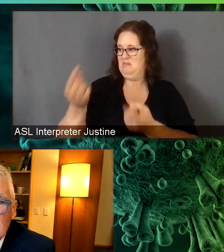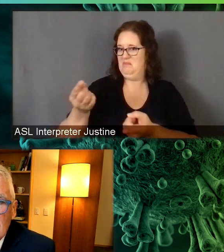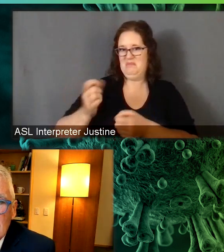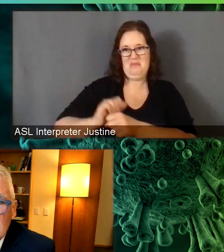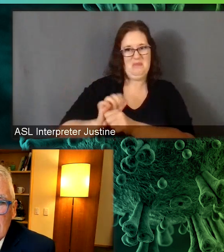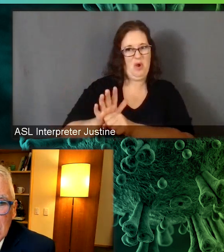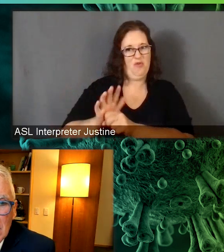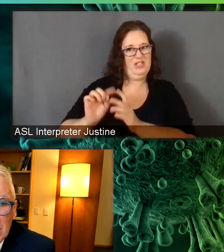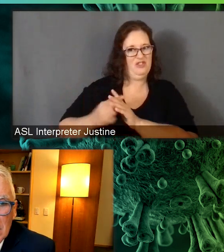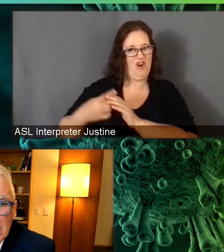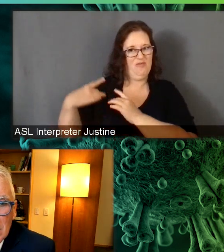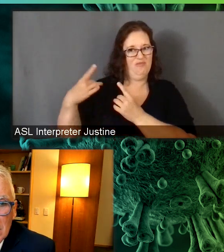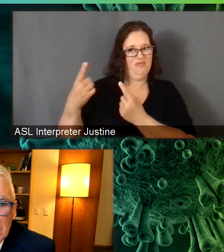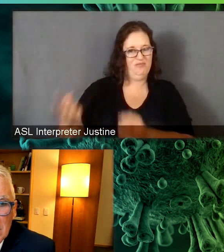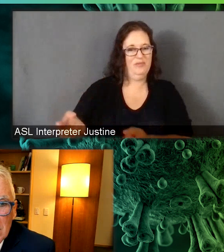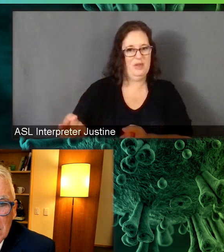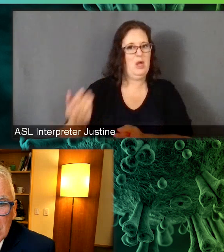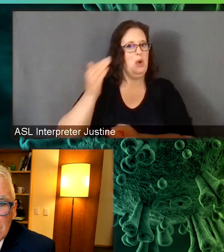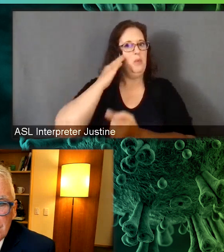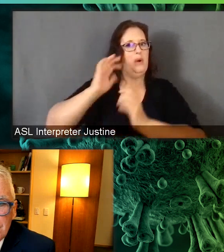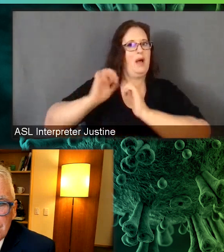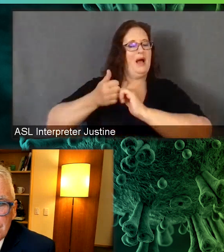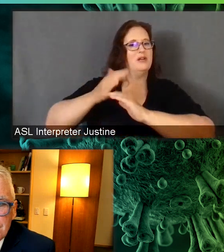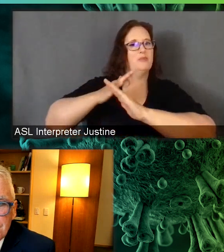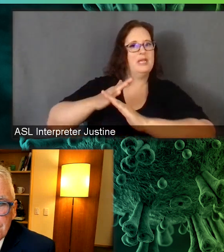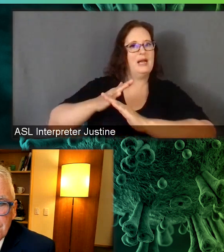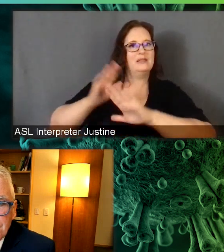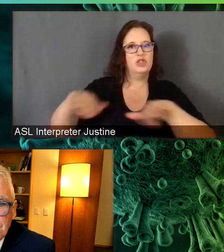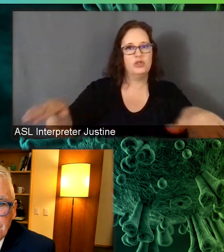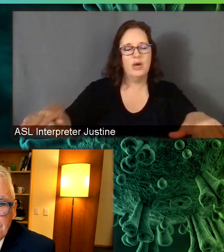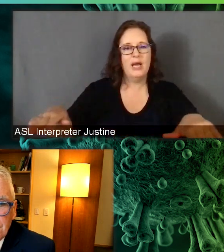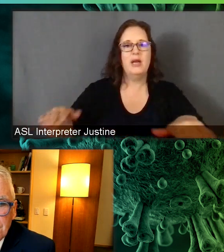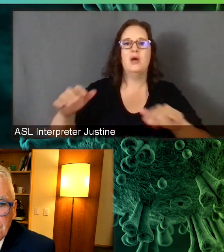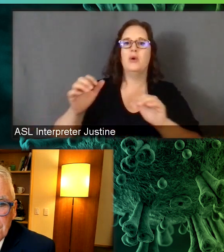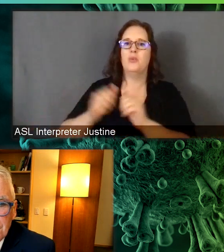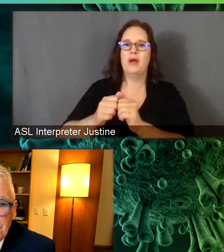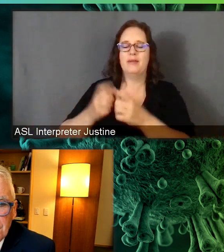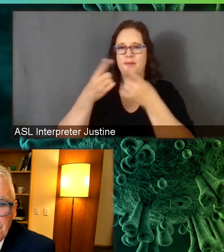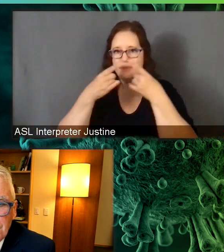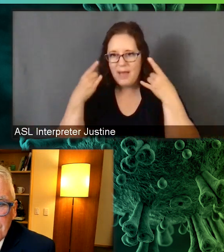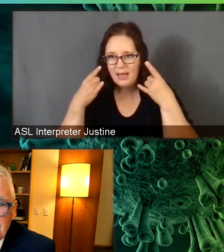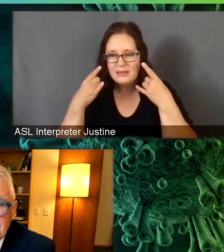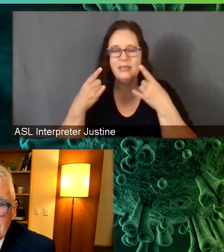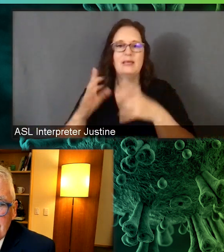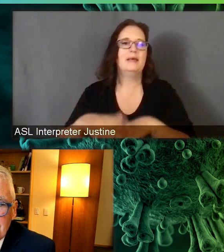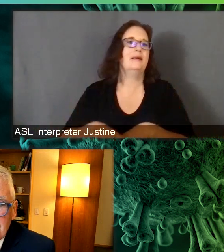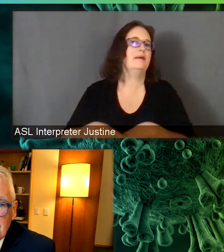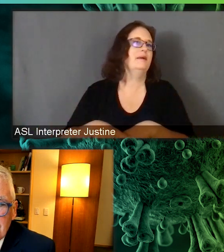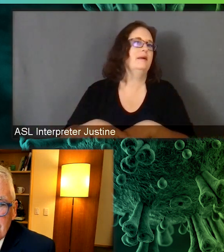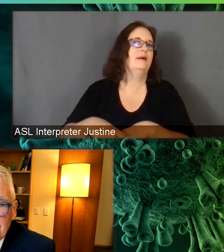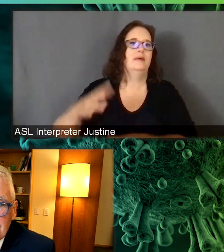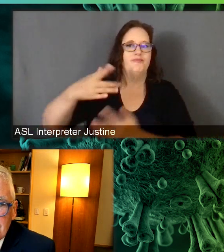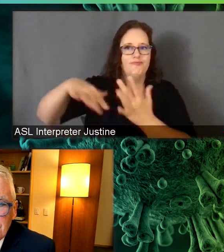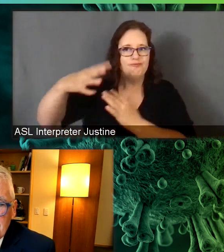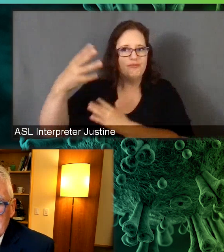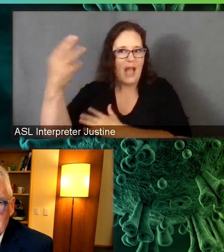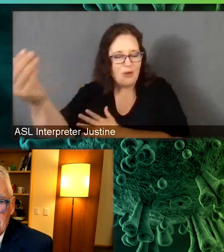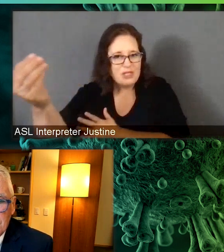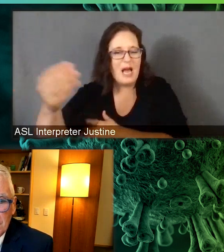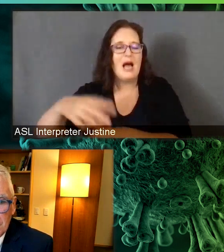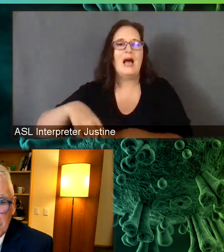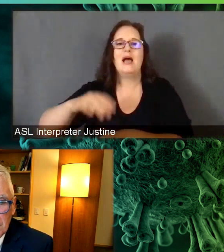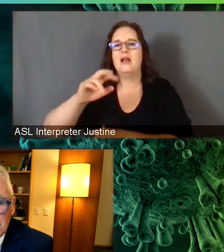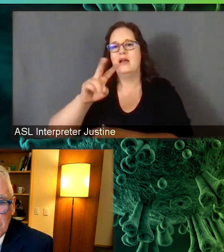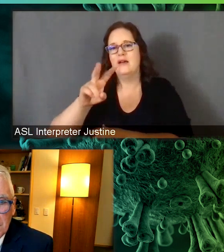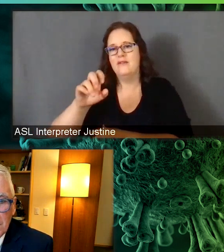protect kids in terms of masking, ventilation, indoor versus outdoor locations. And then on top of that, we